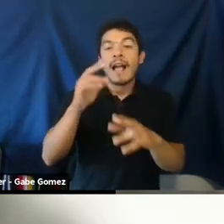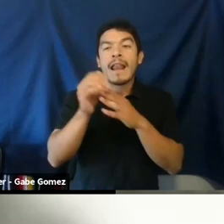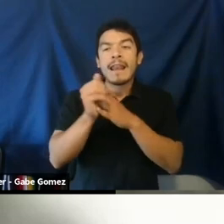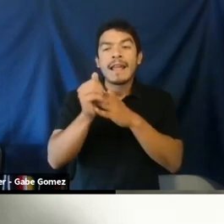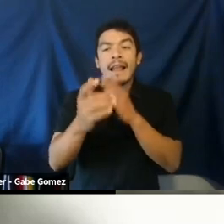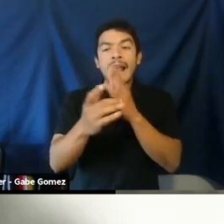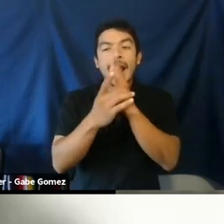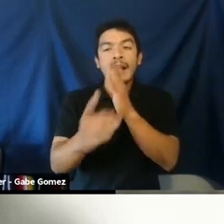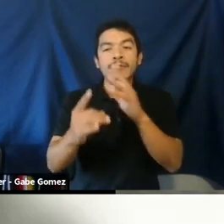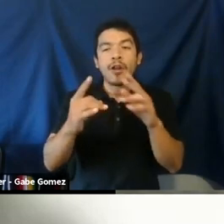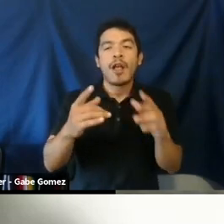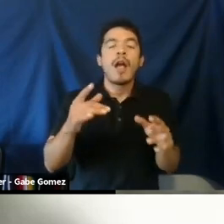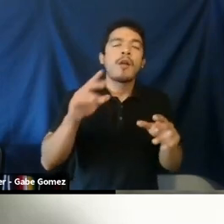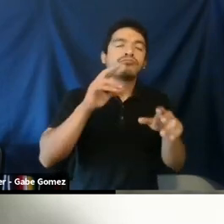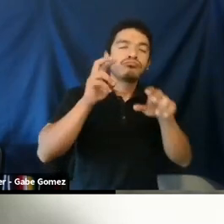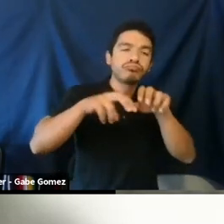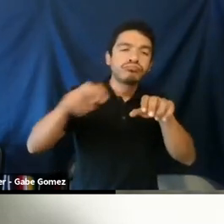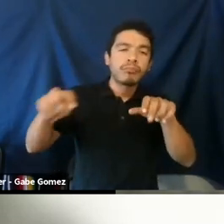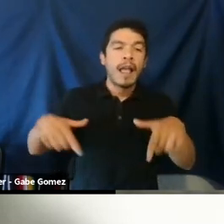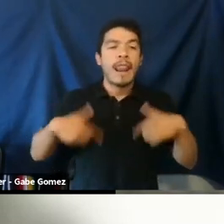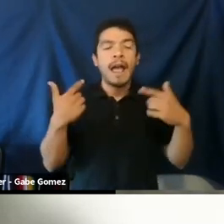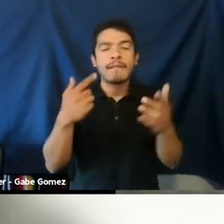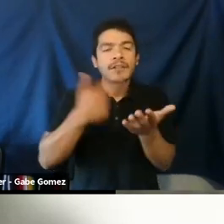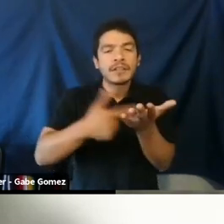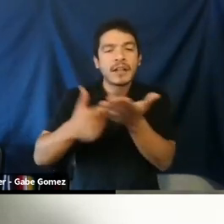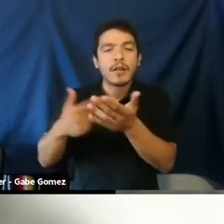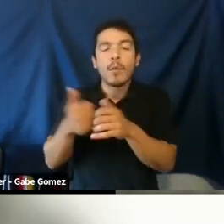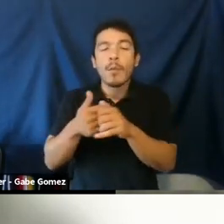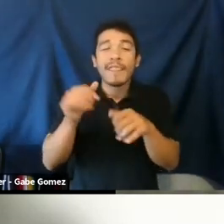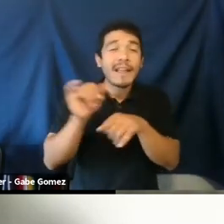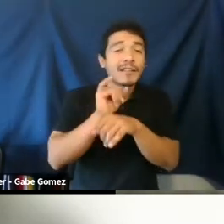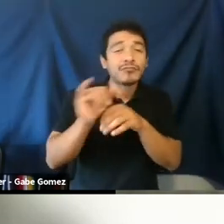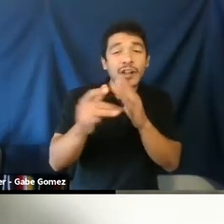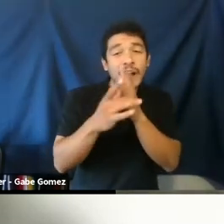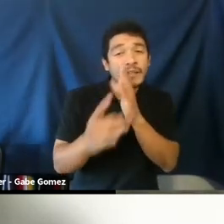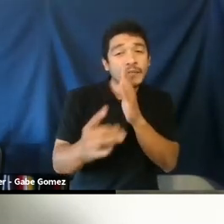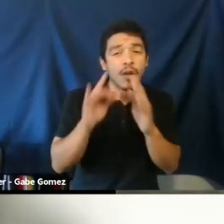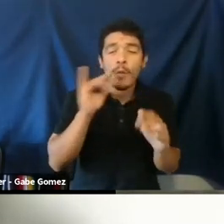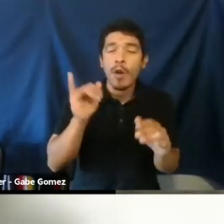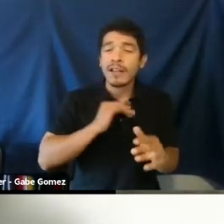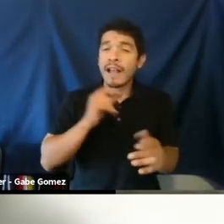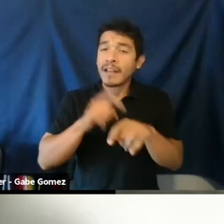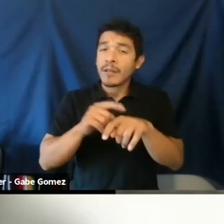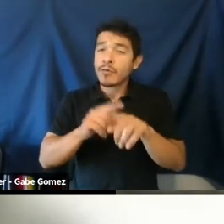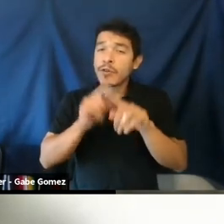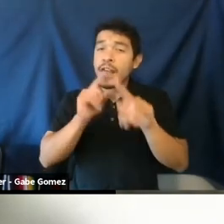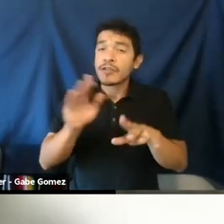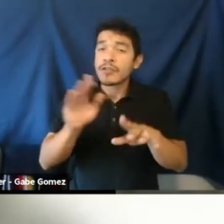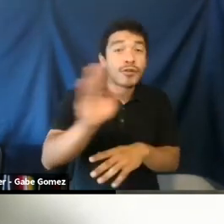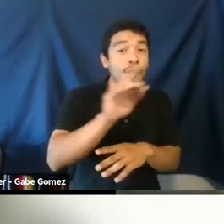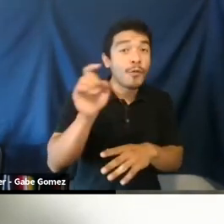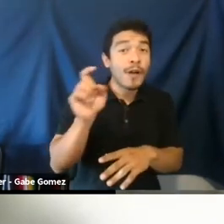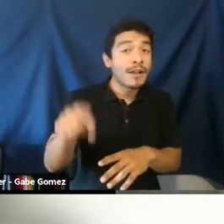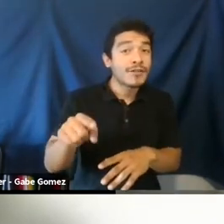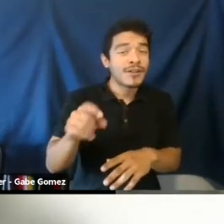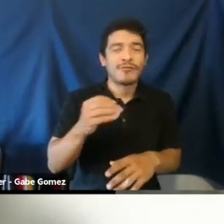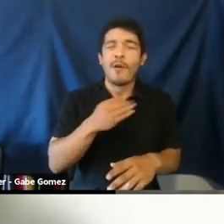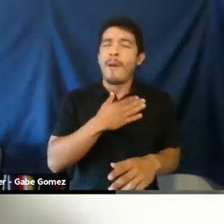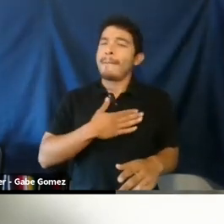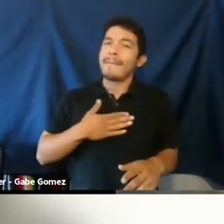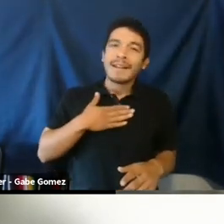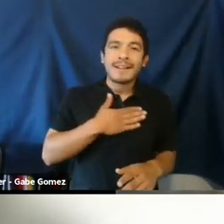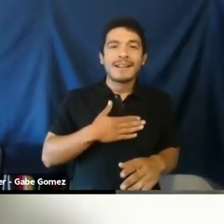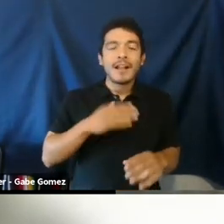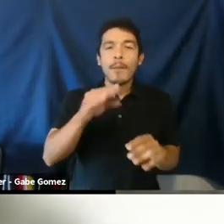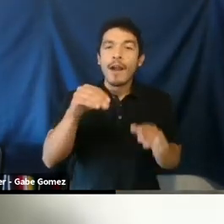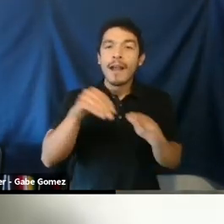research, we're honored to have leading expert Anita Sarkeesian moderate a live panel discussion with industry experts. And we're also